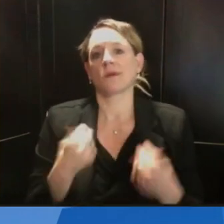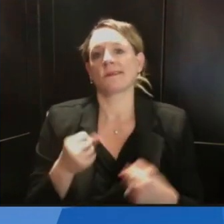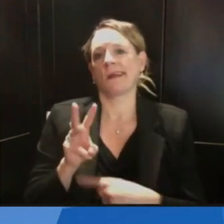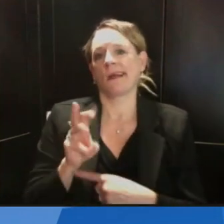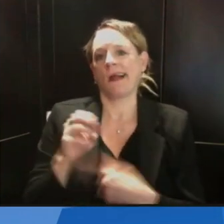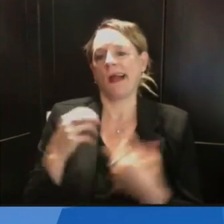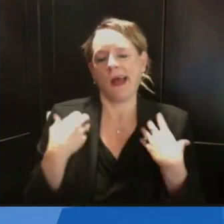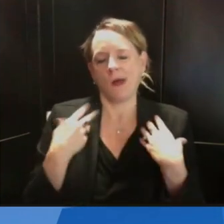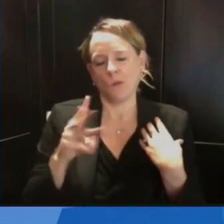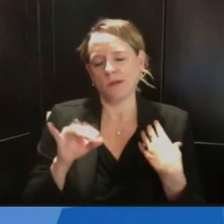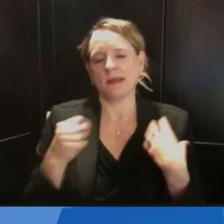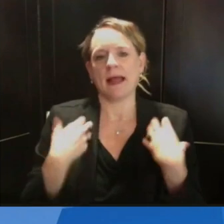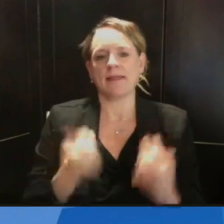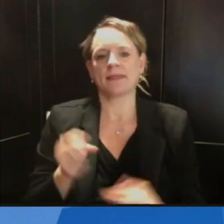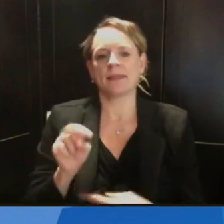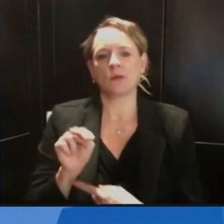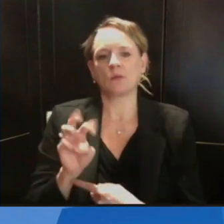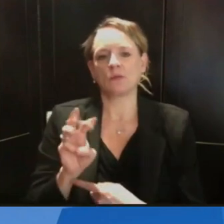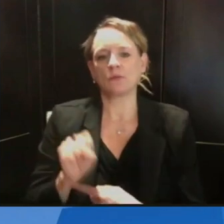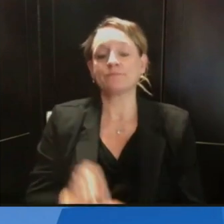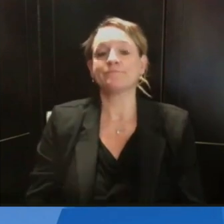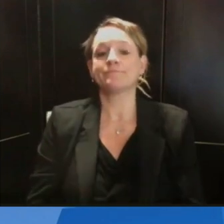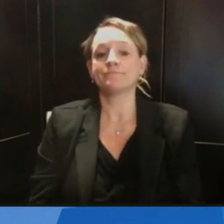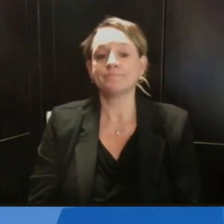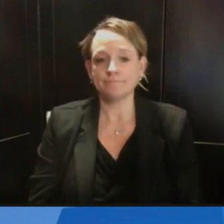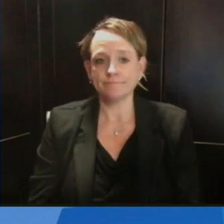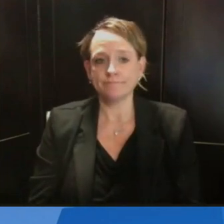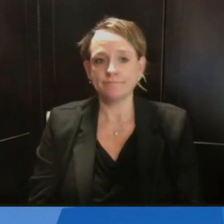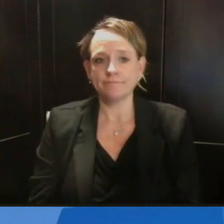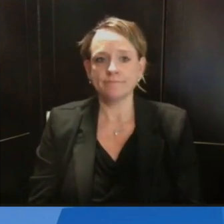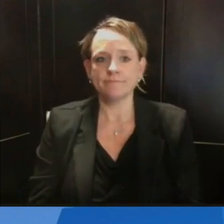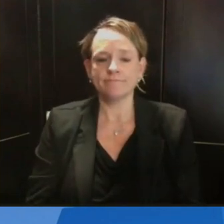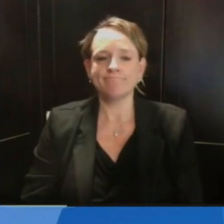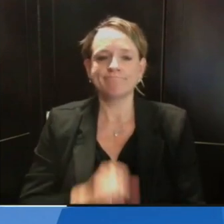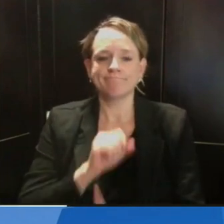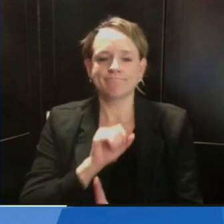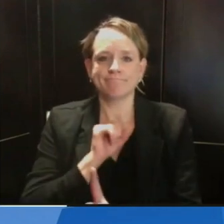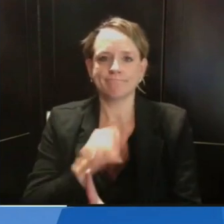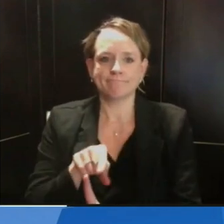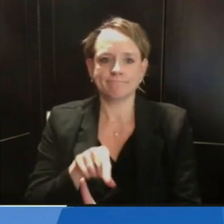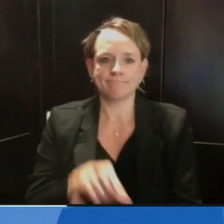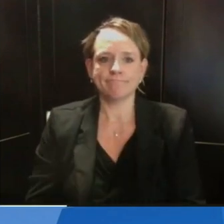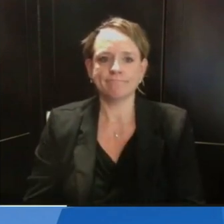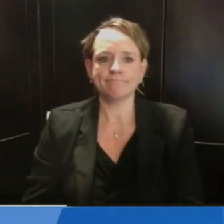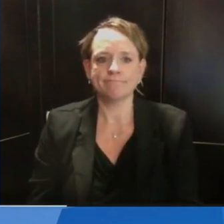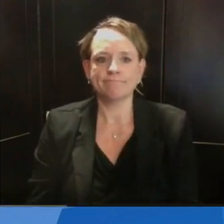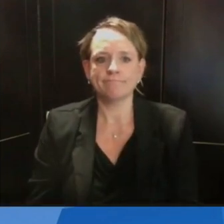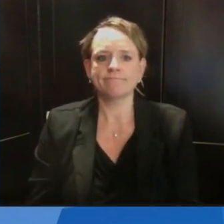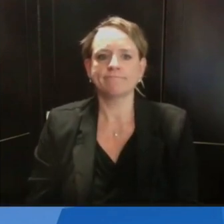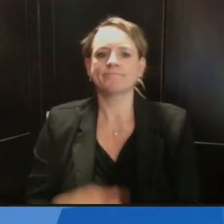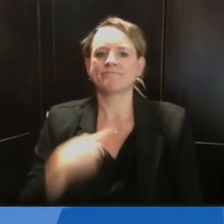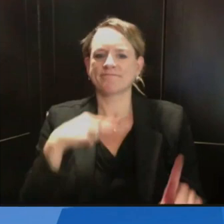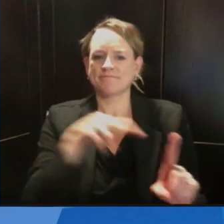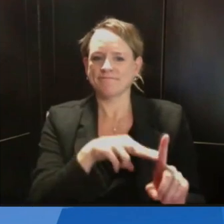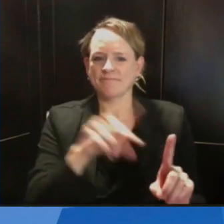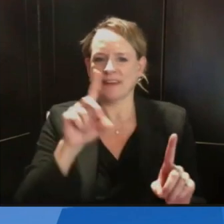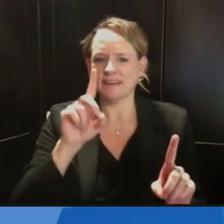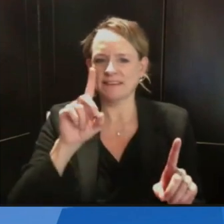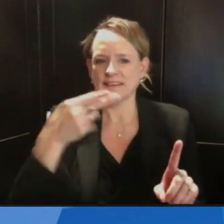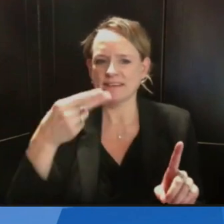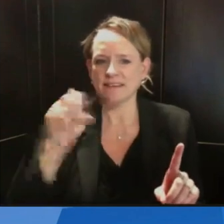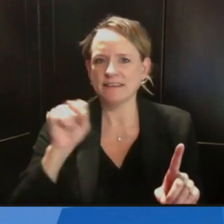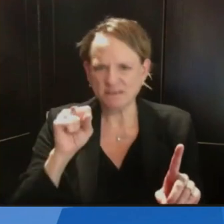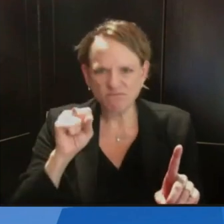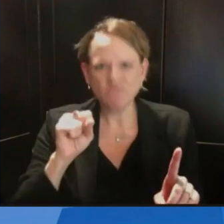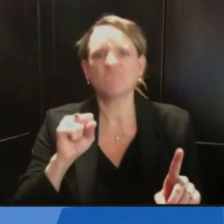Hi. Thank you for holding this. I saw the DHS Health Alert this morning saying that positive antigen tests are being